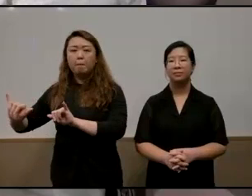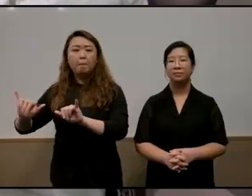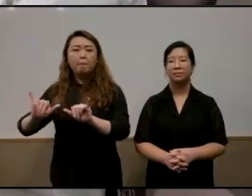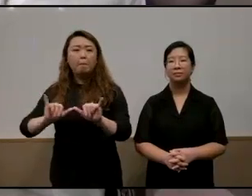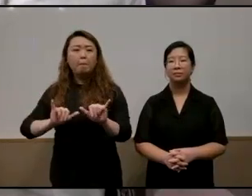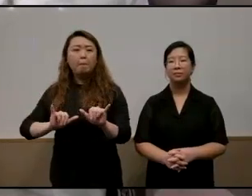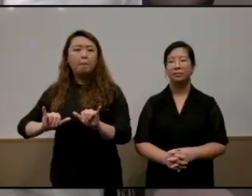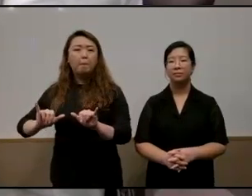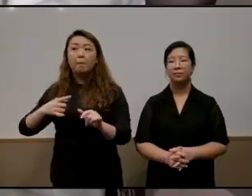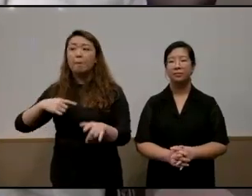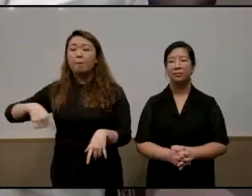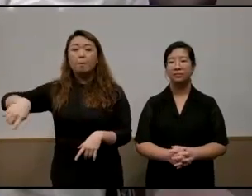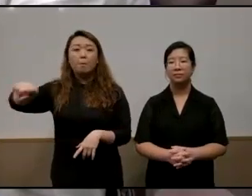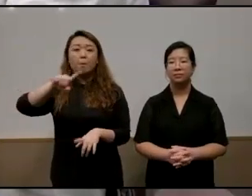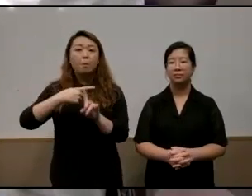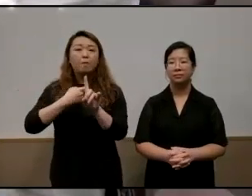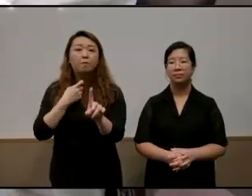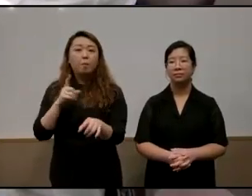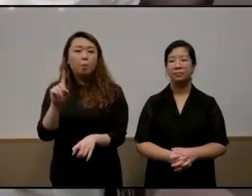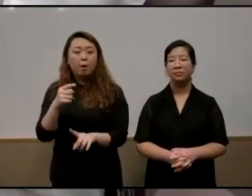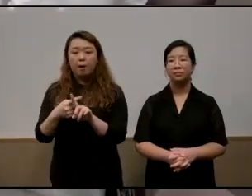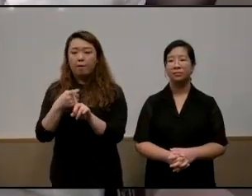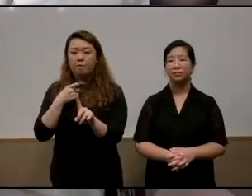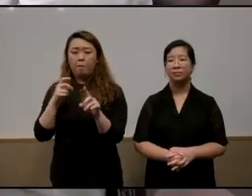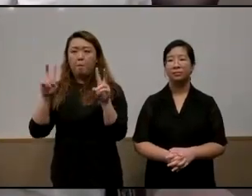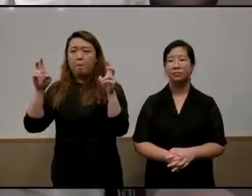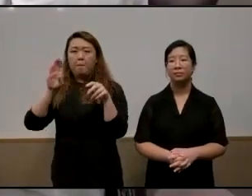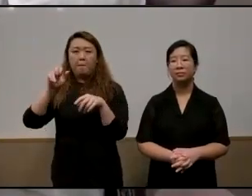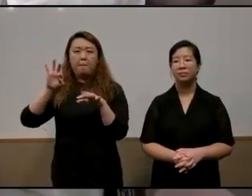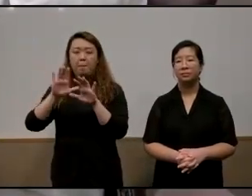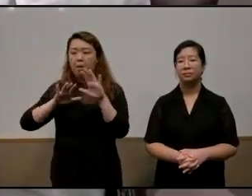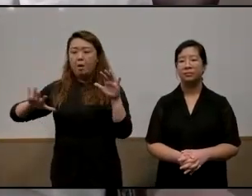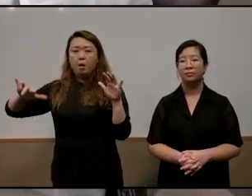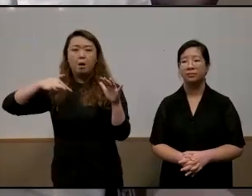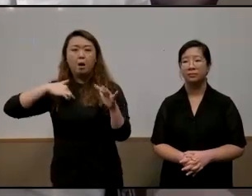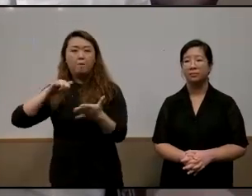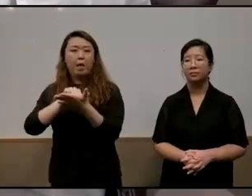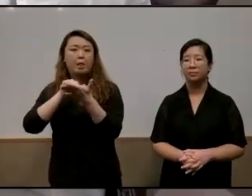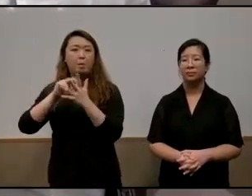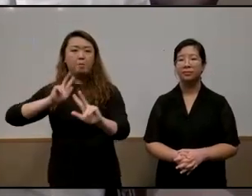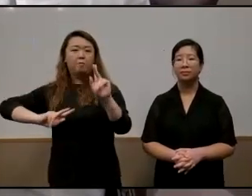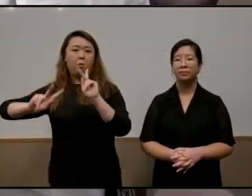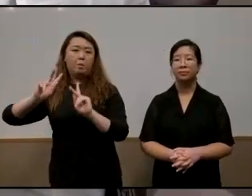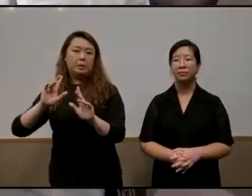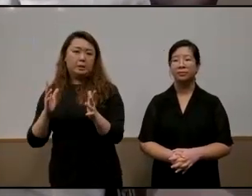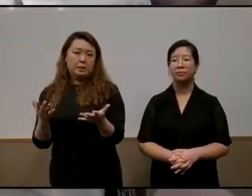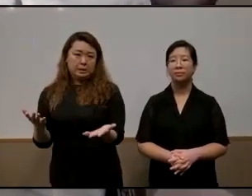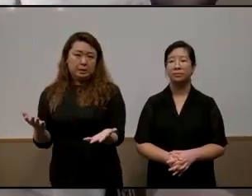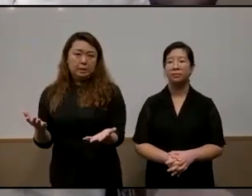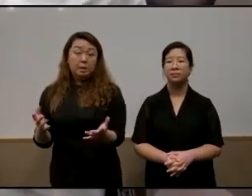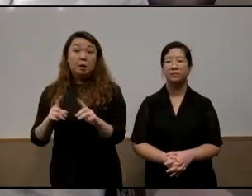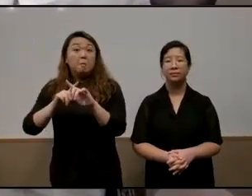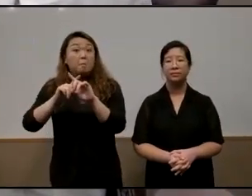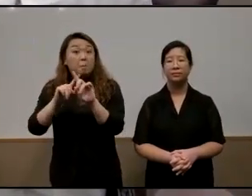we all come from the band of academic performance but